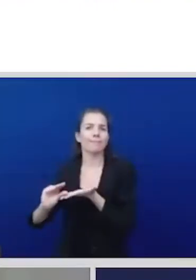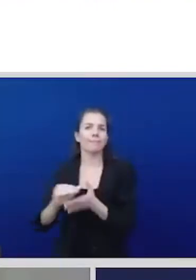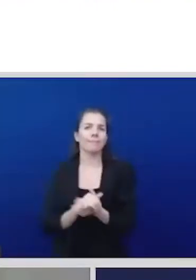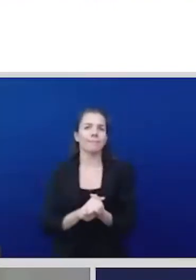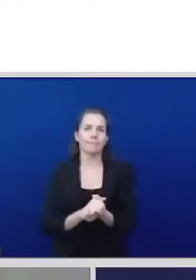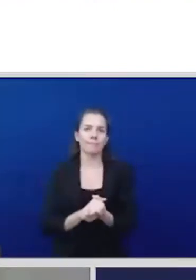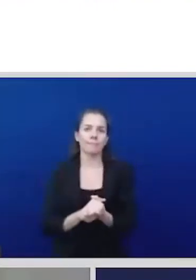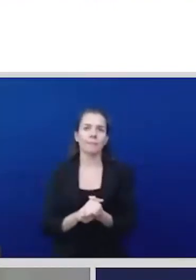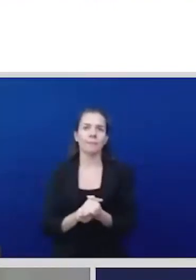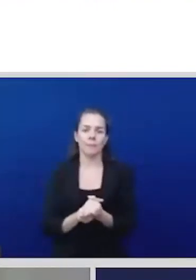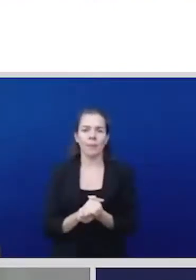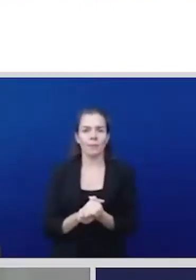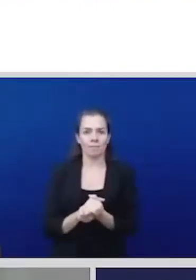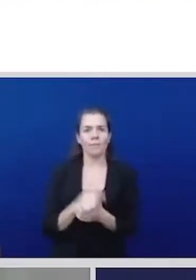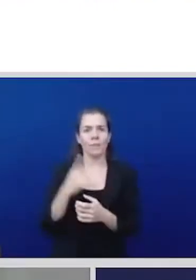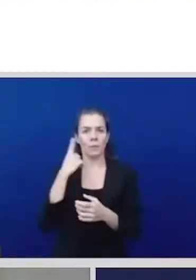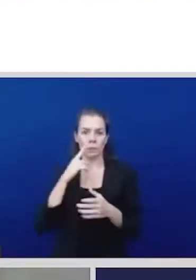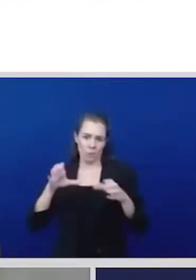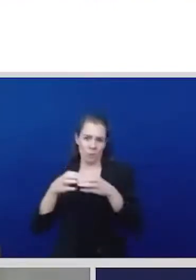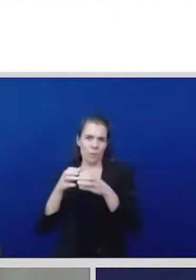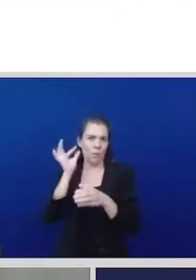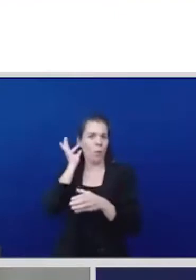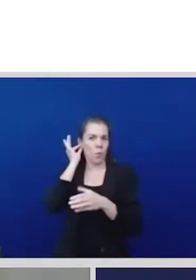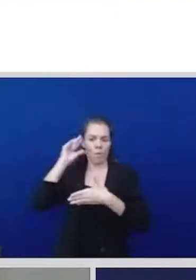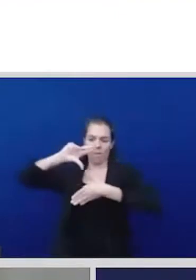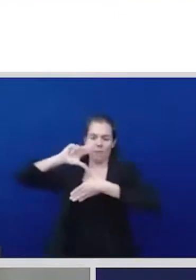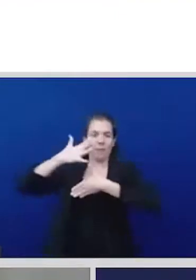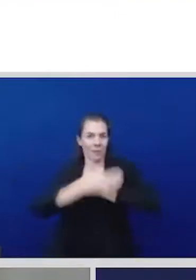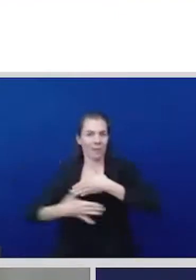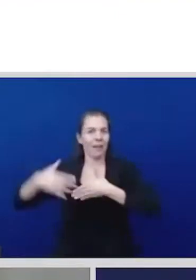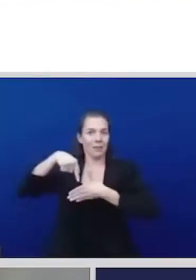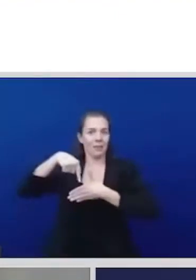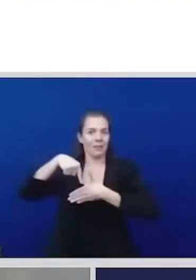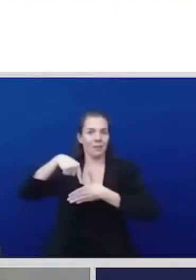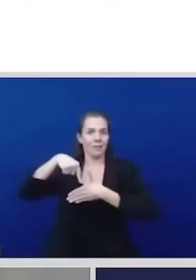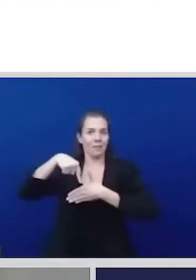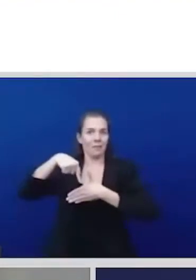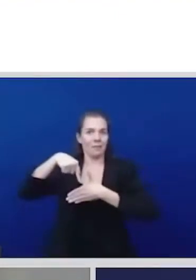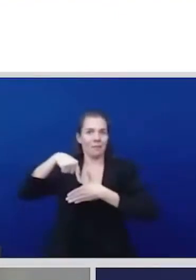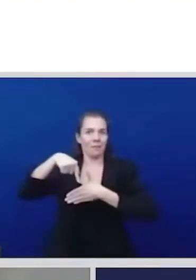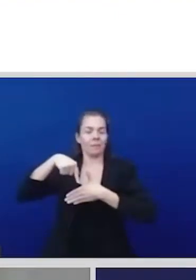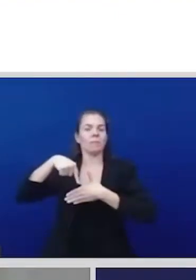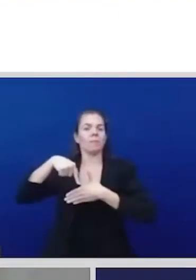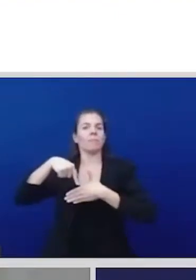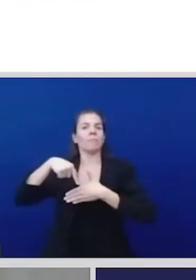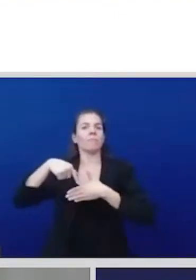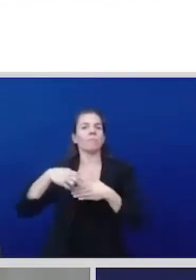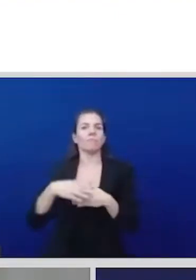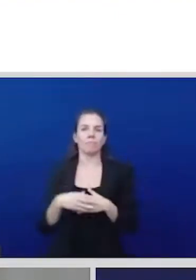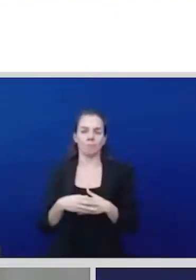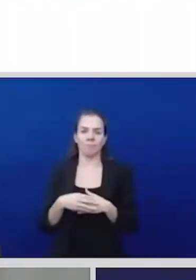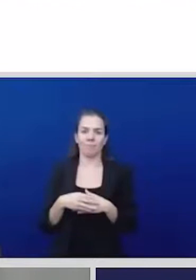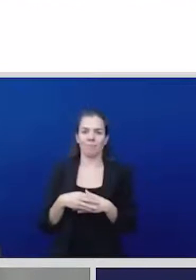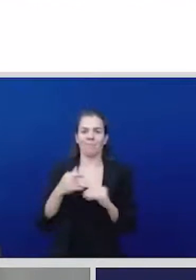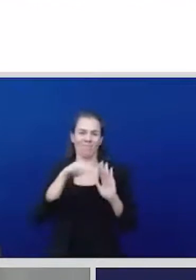strategy Montevideo which has as objective just to accelerate the implementation of the platform action of Beijing to accelerate the